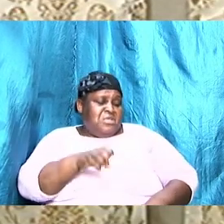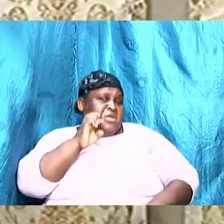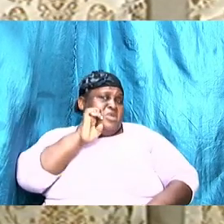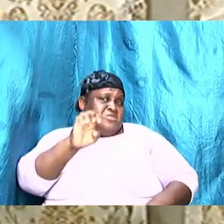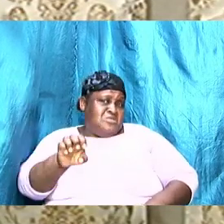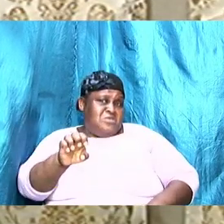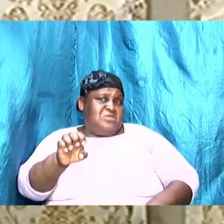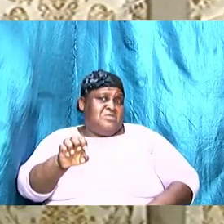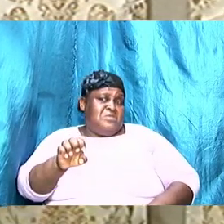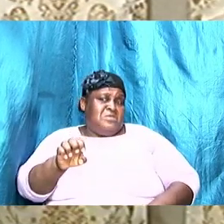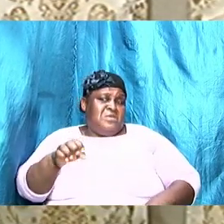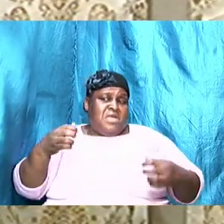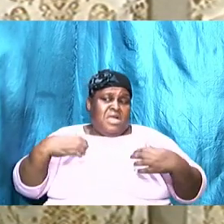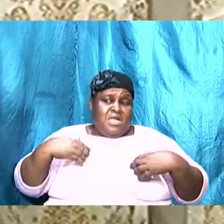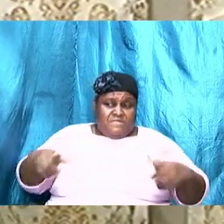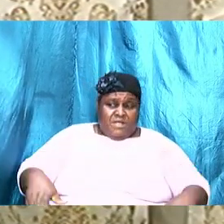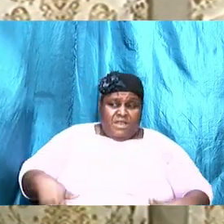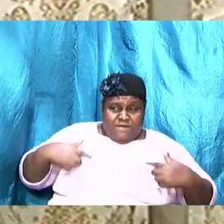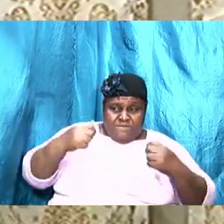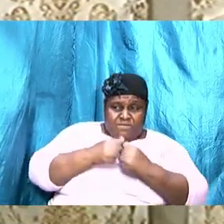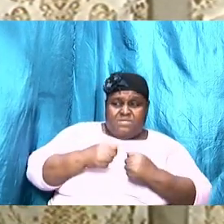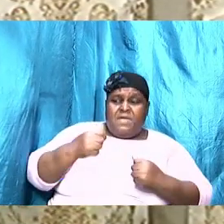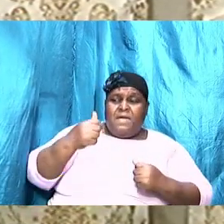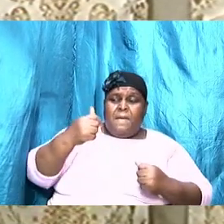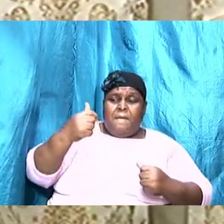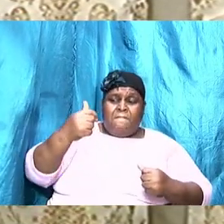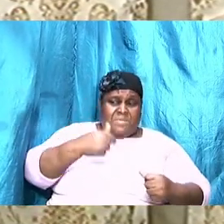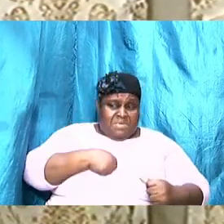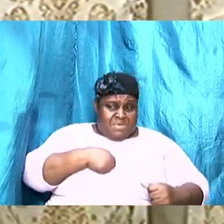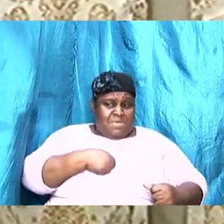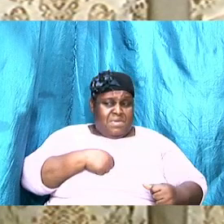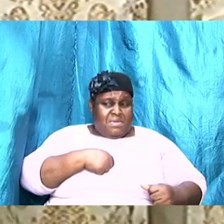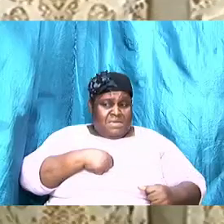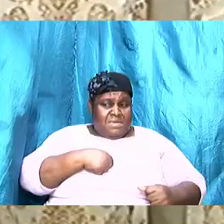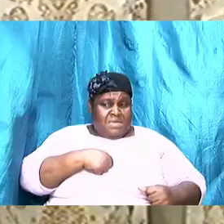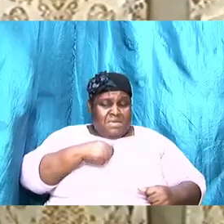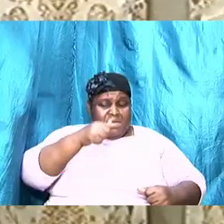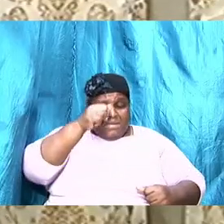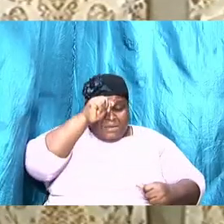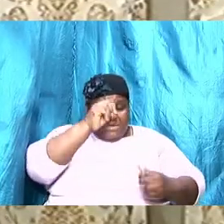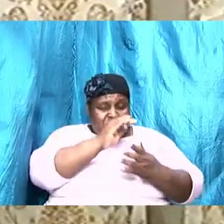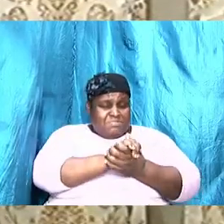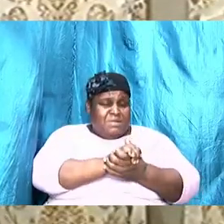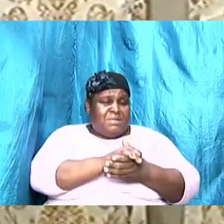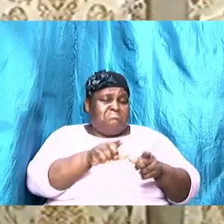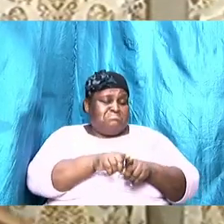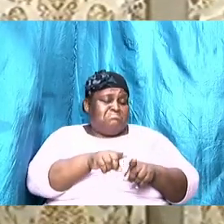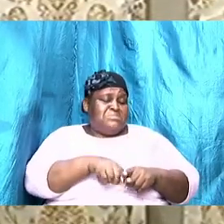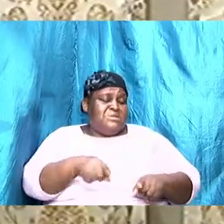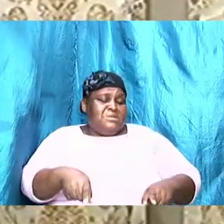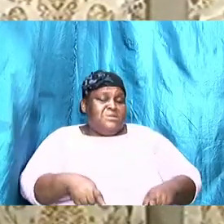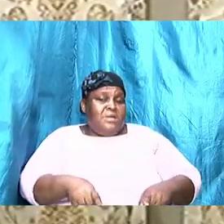for the rest, no matter that it is that I am cold or callous or uncalculating or don't care, a